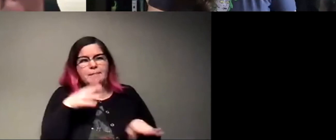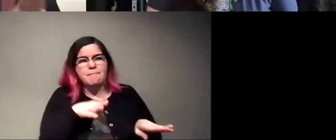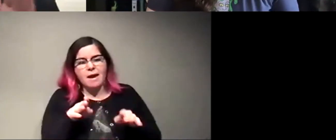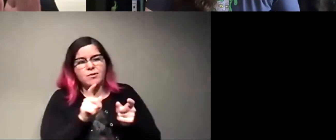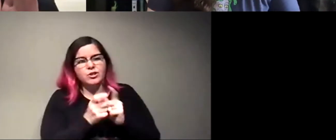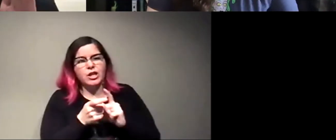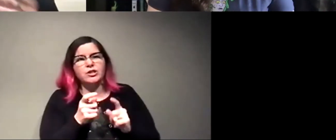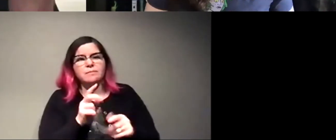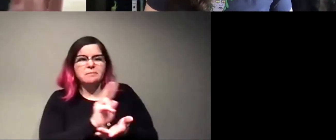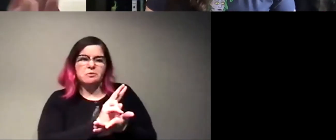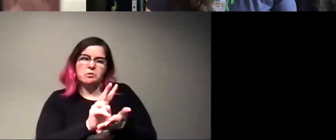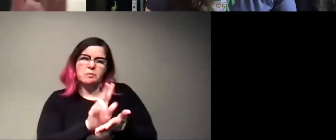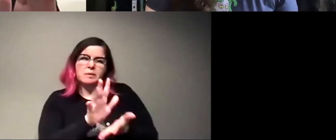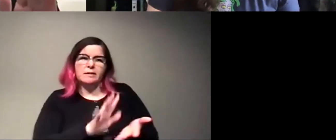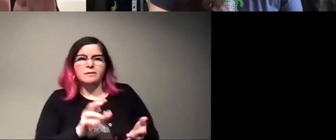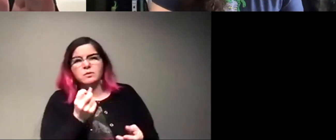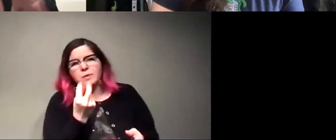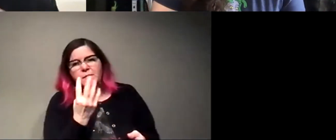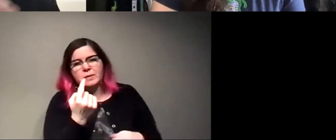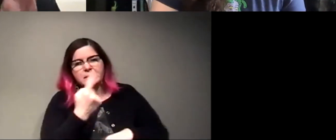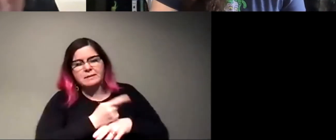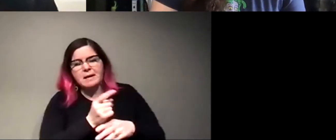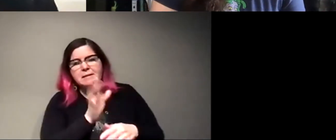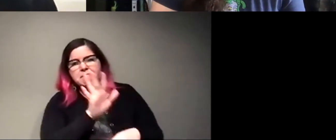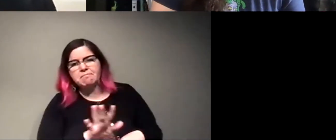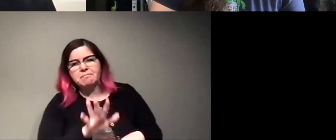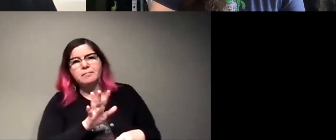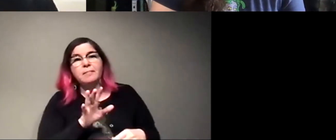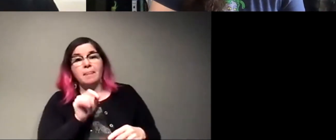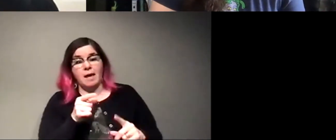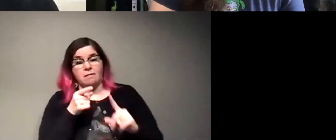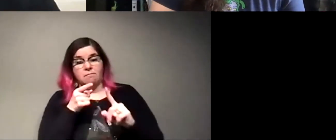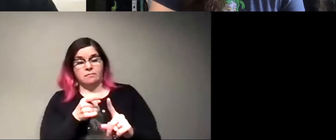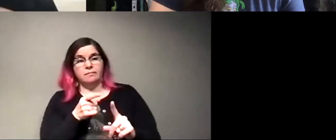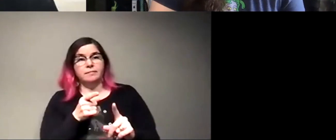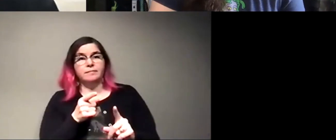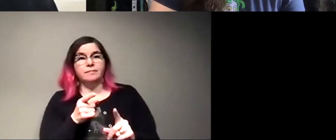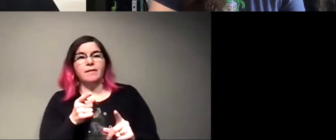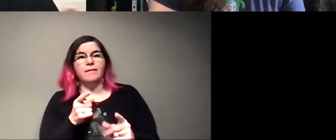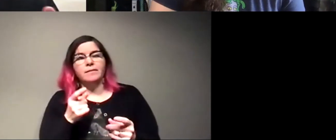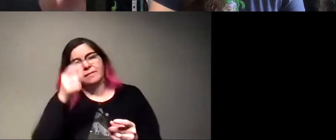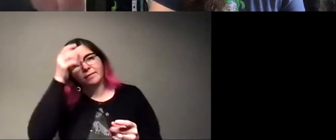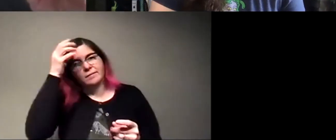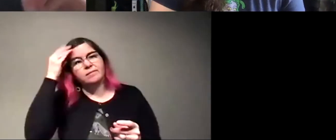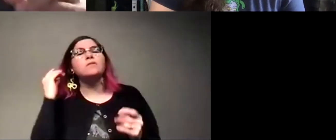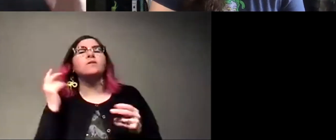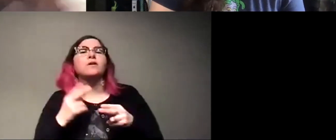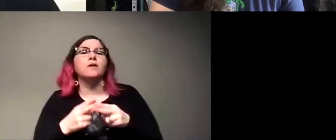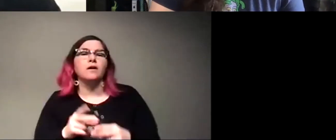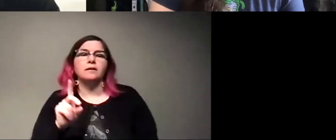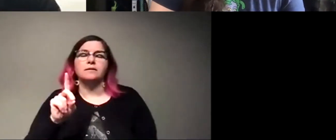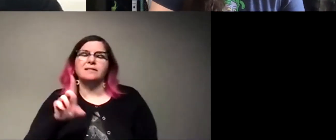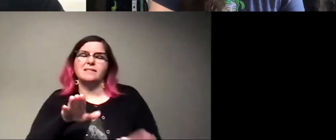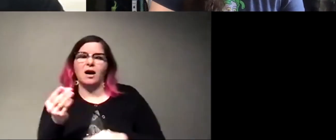around the two week mark. So like 12 to 14 days. And at that point, there's a really big, what we, we in science called a die off or,